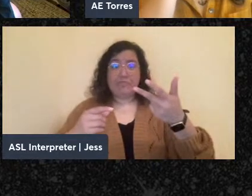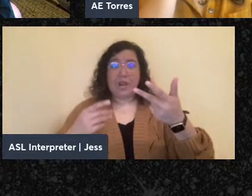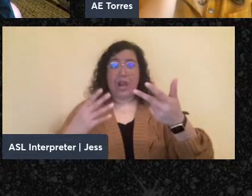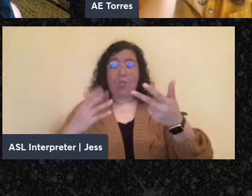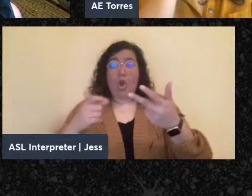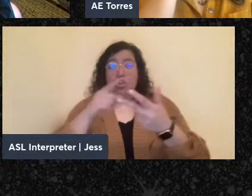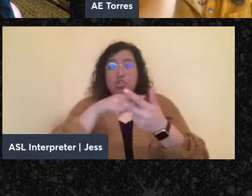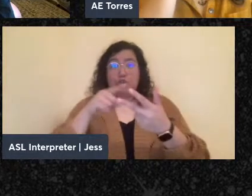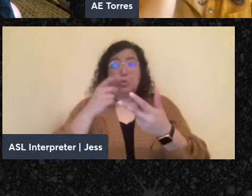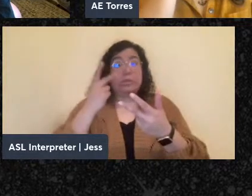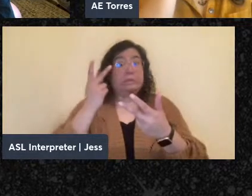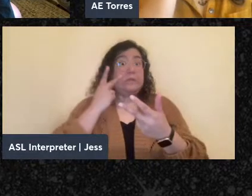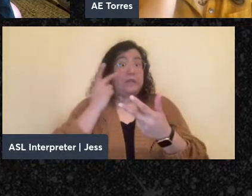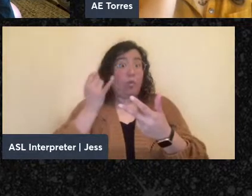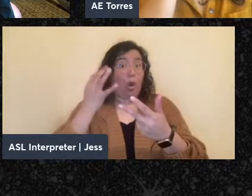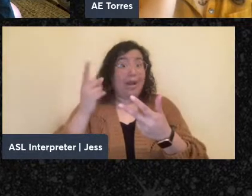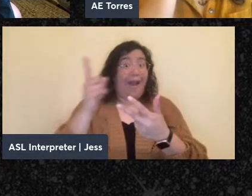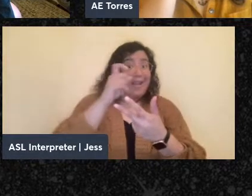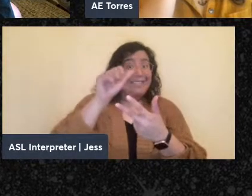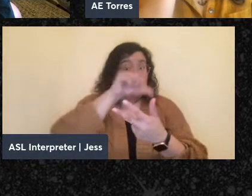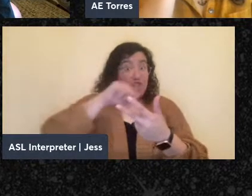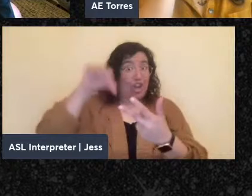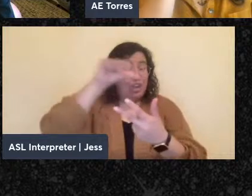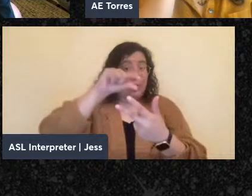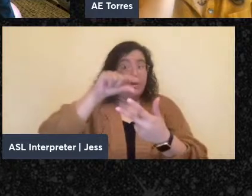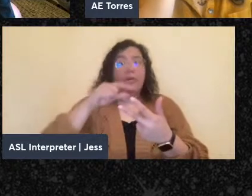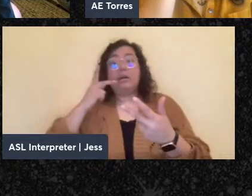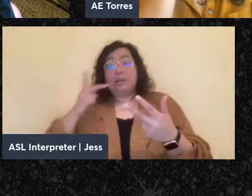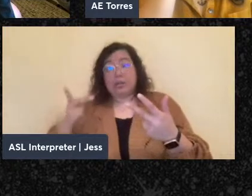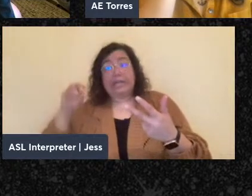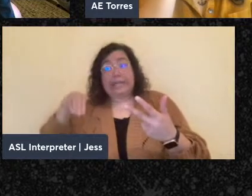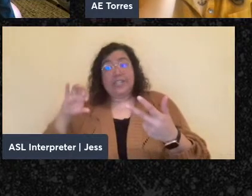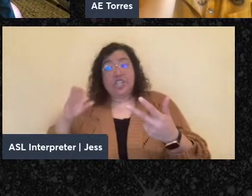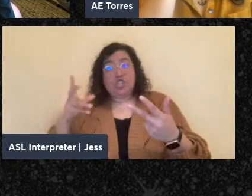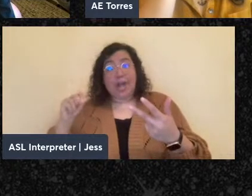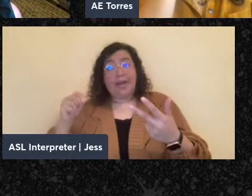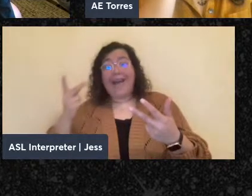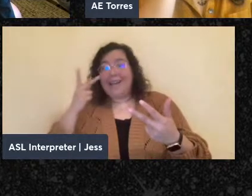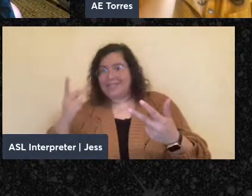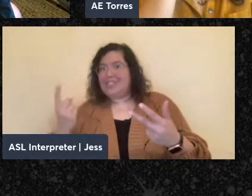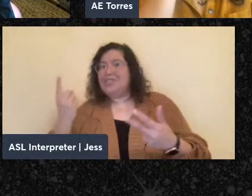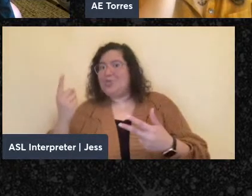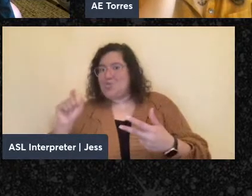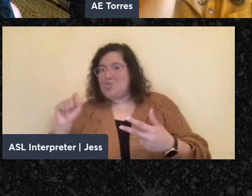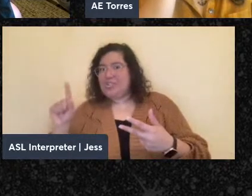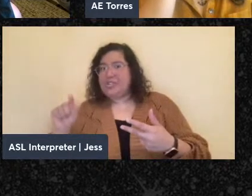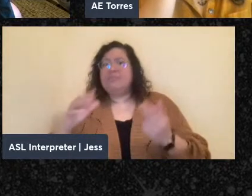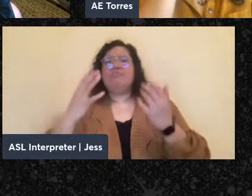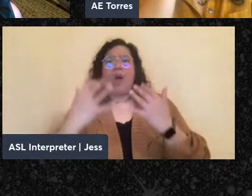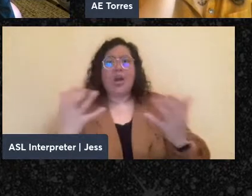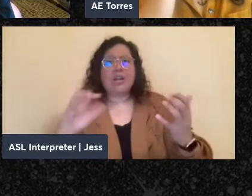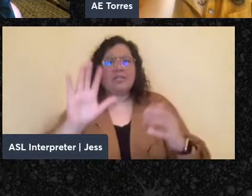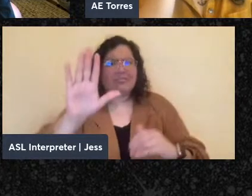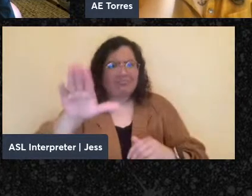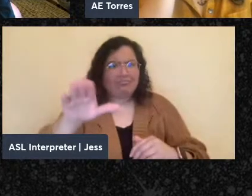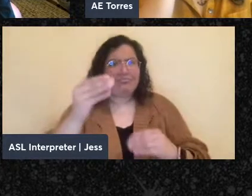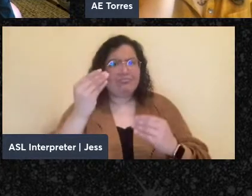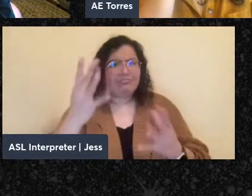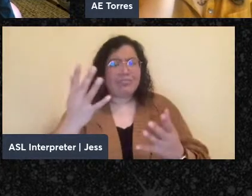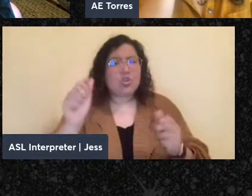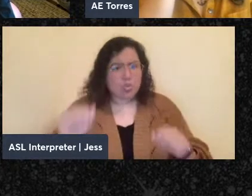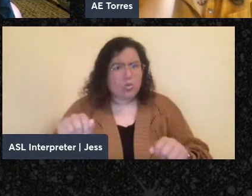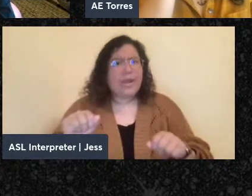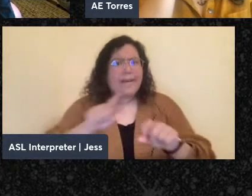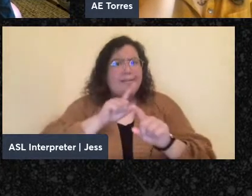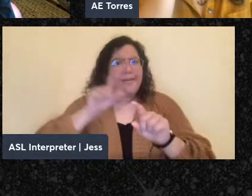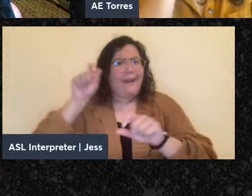Then we do already have one question in the chat. I want to remind our audience that if you want to ask a question, just put it into the chat and